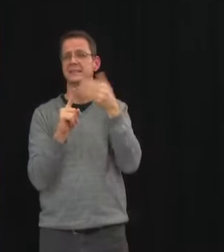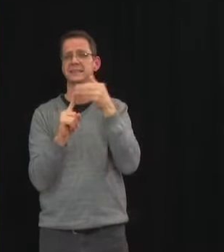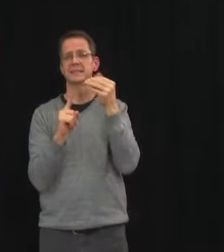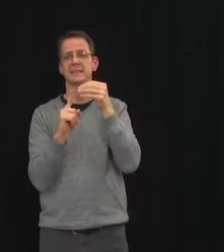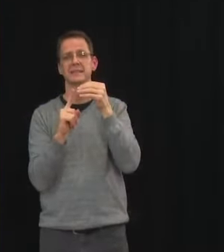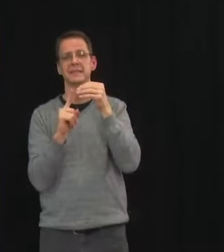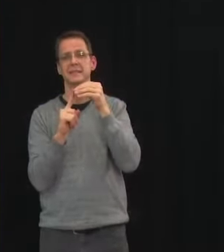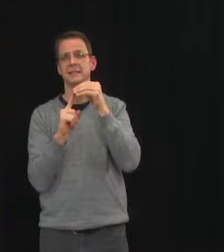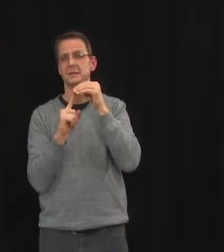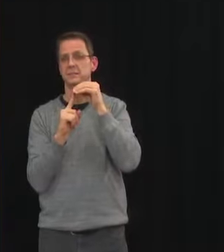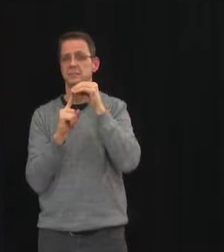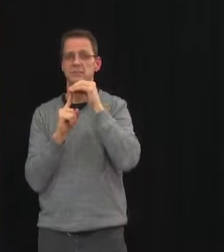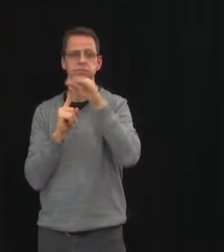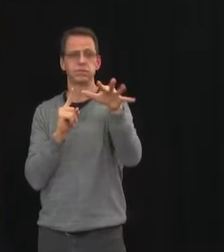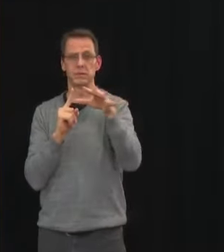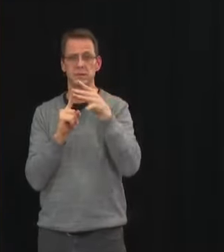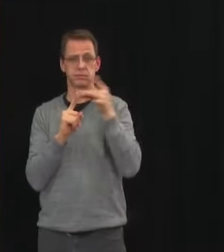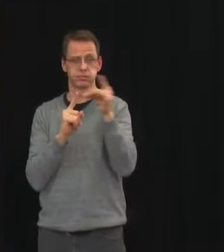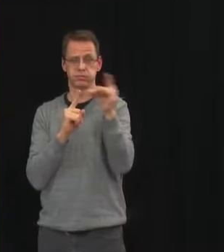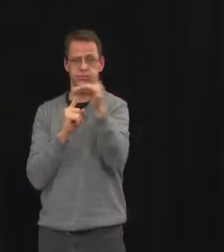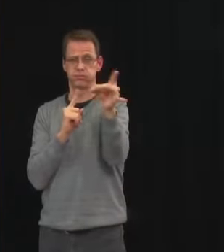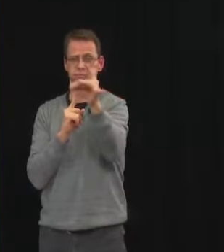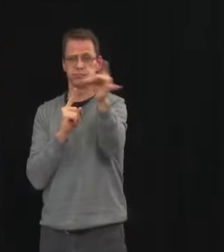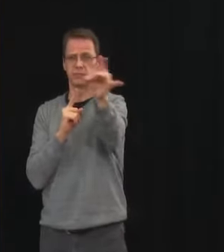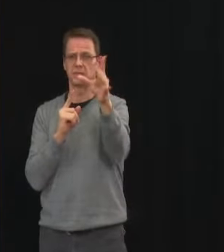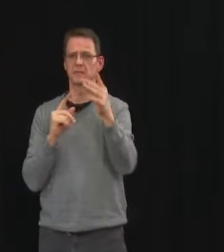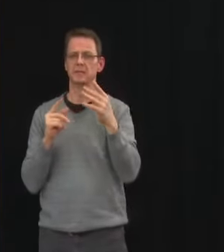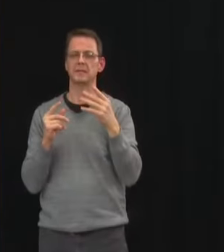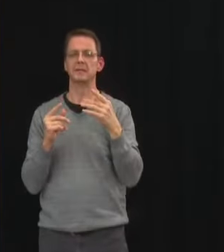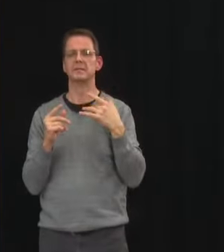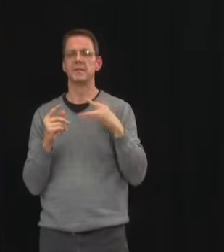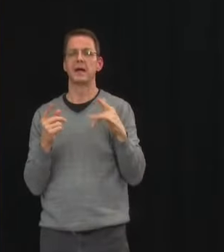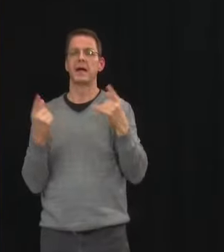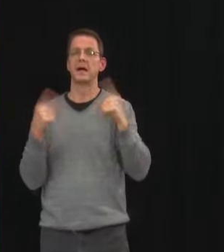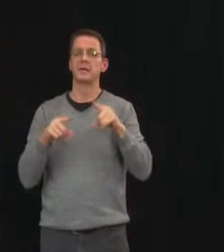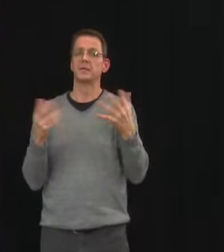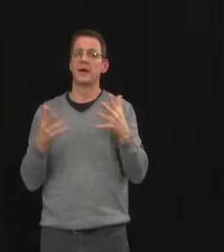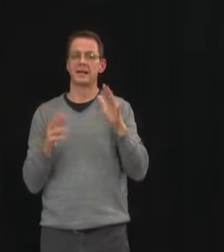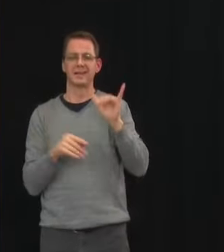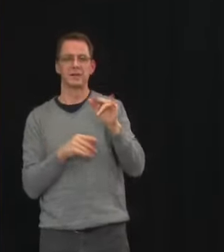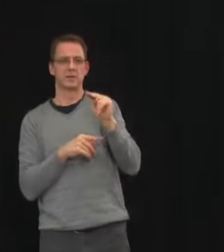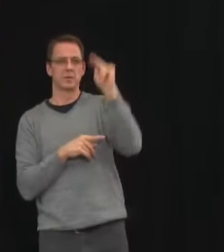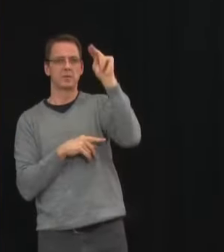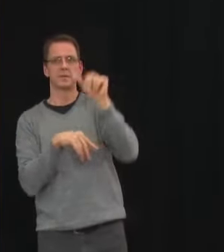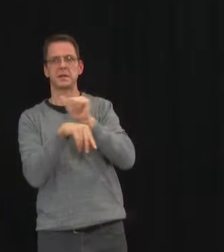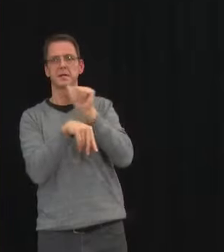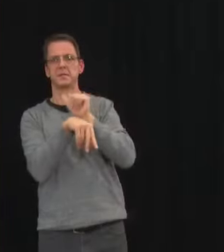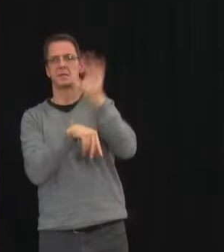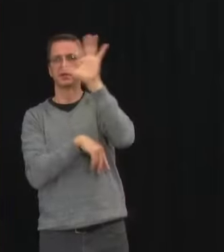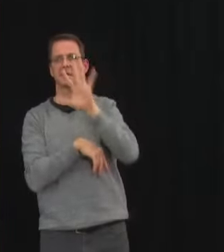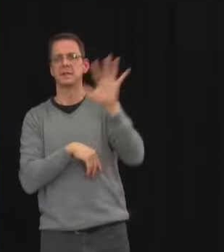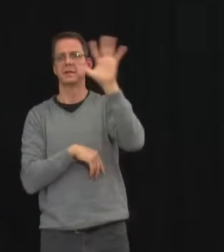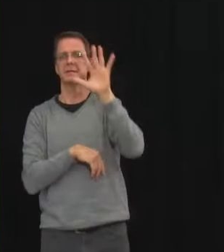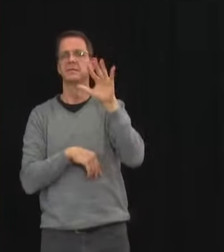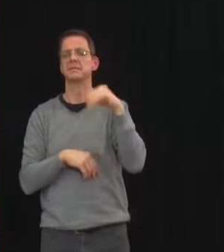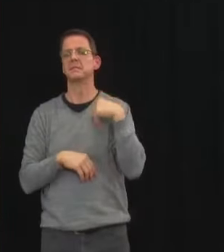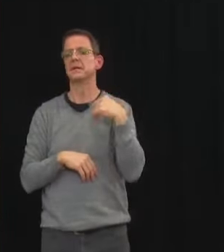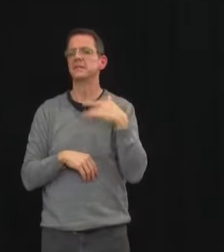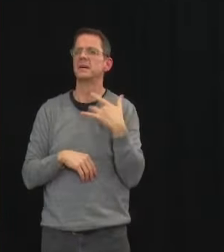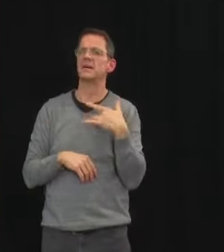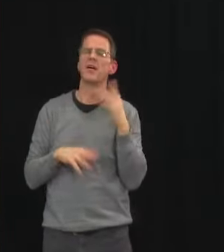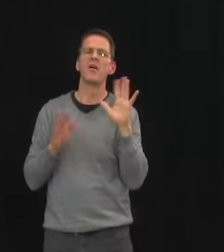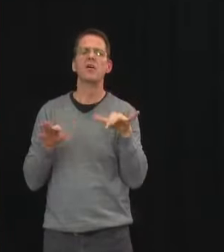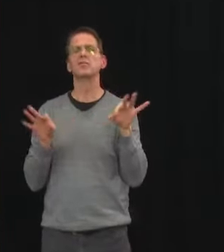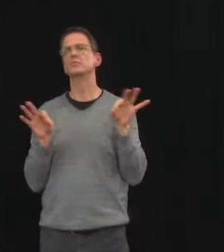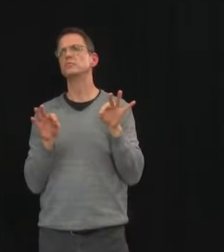as quite frankly in other communities across the province where we let our guard down where there is an opportunity for the virus to spread from one to many it does so very